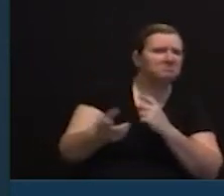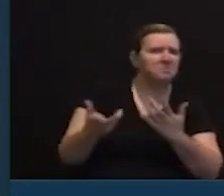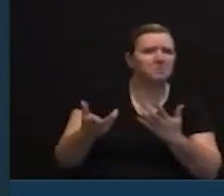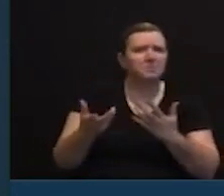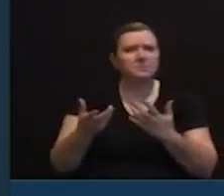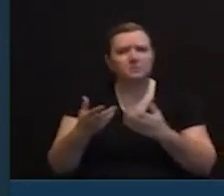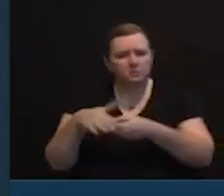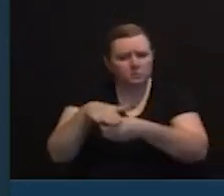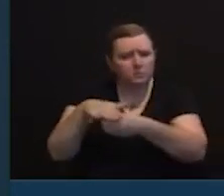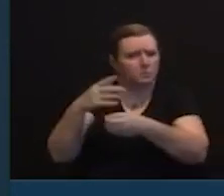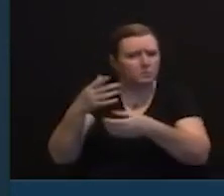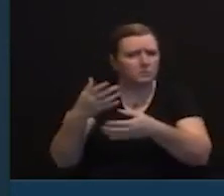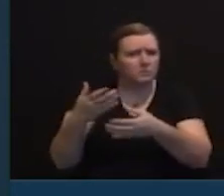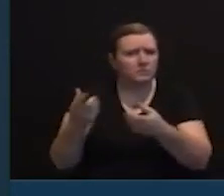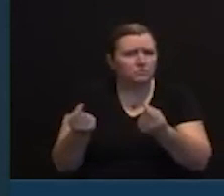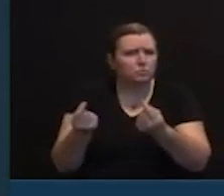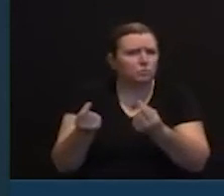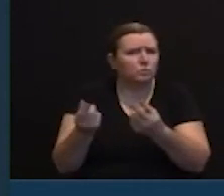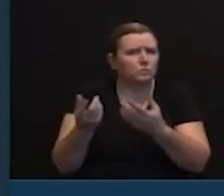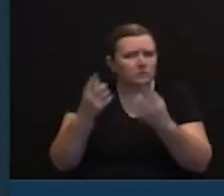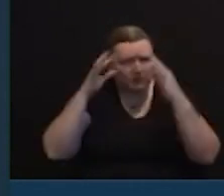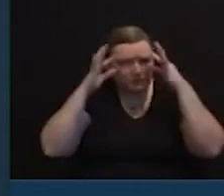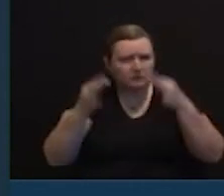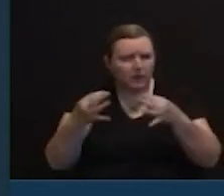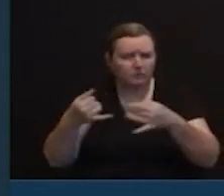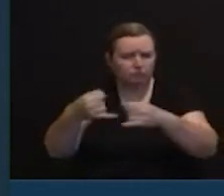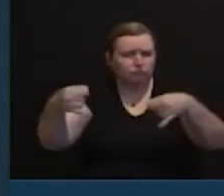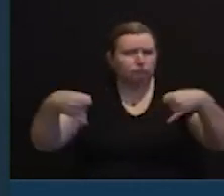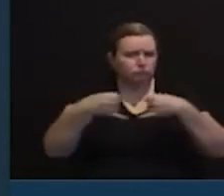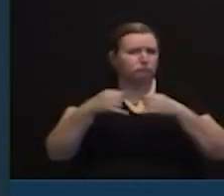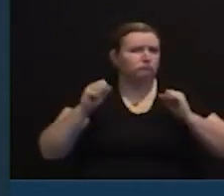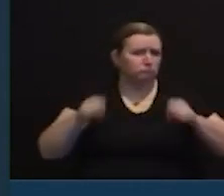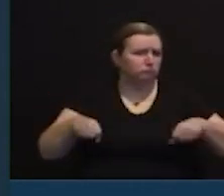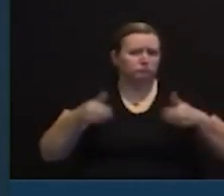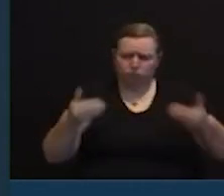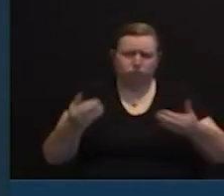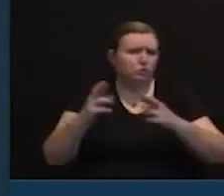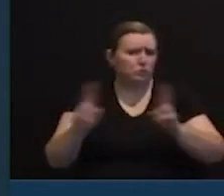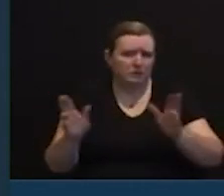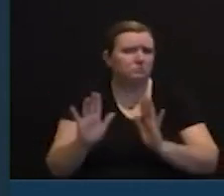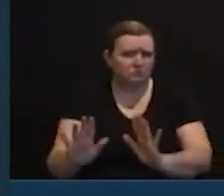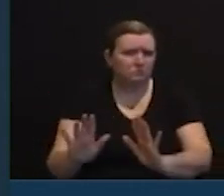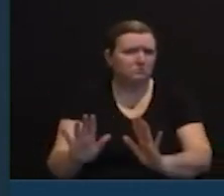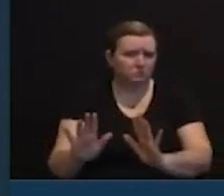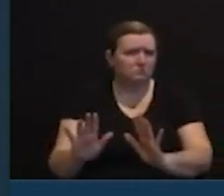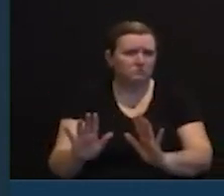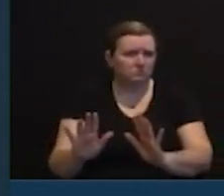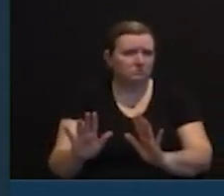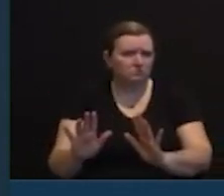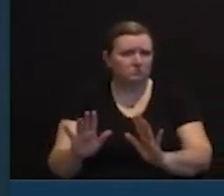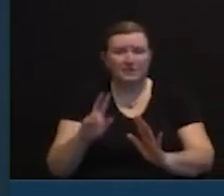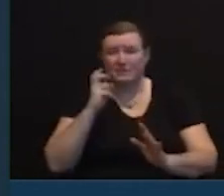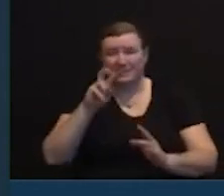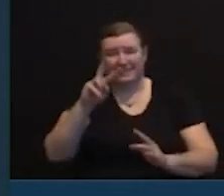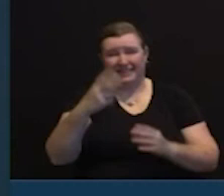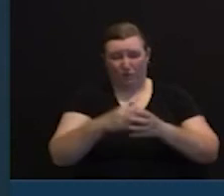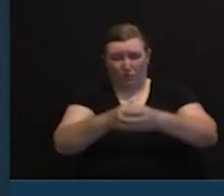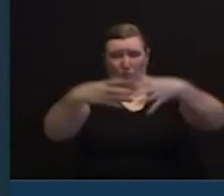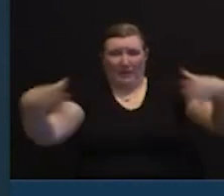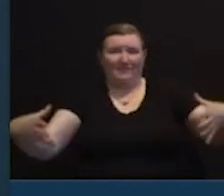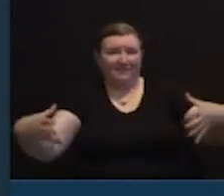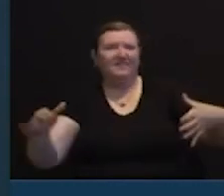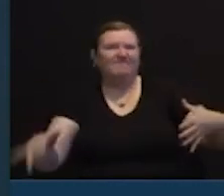borders, we are prepared to fight this second wave. But none of this, none of this can be